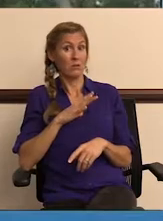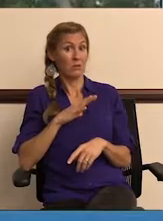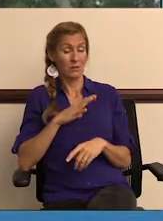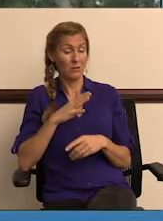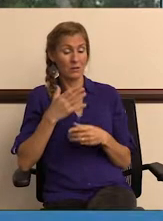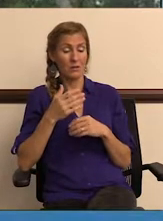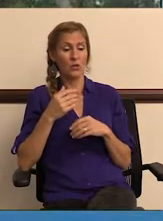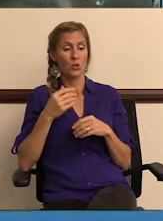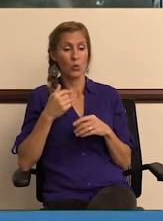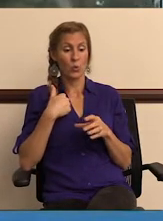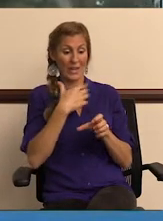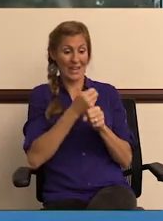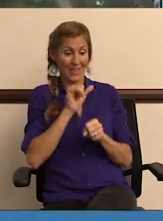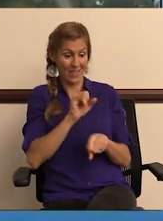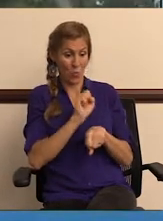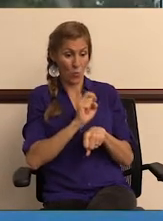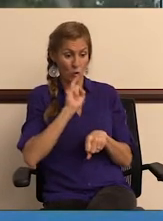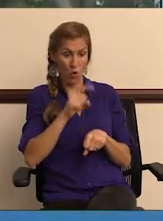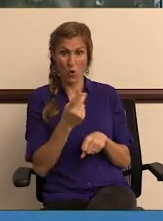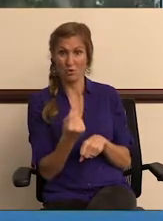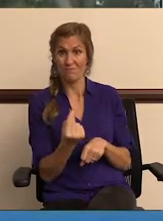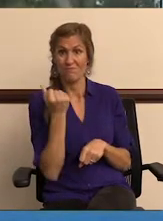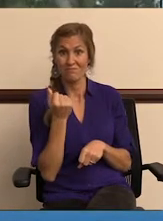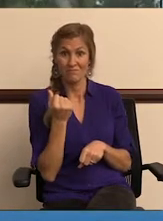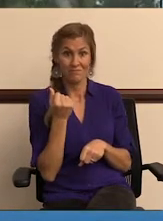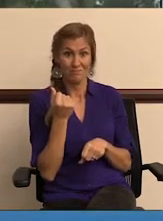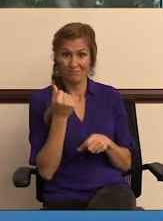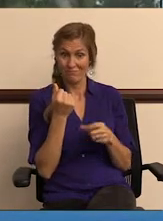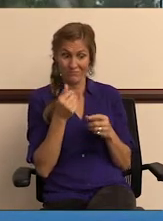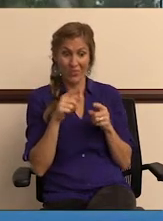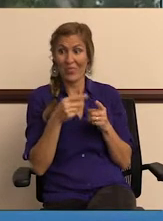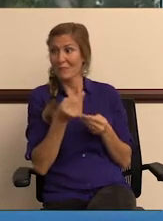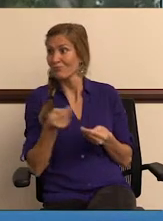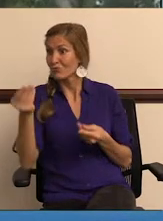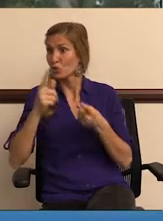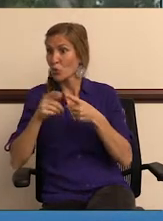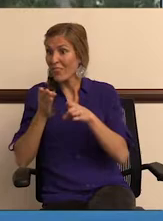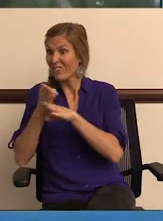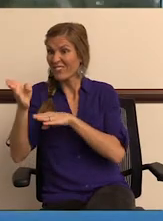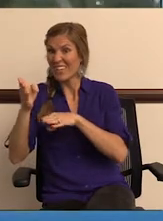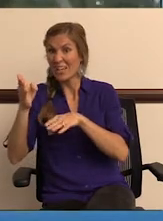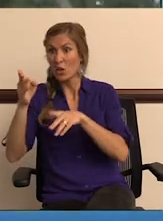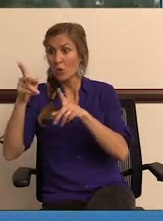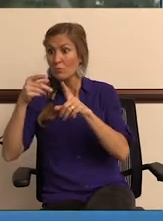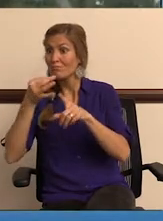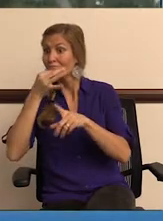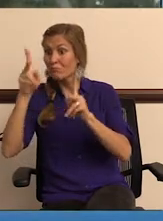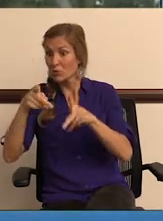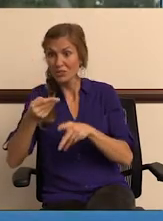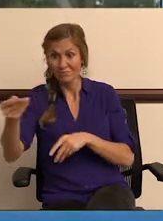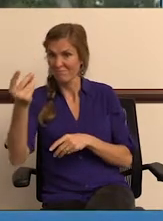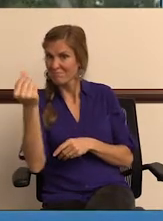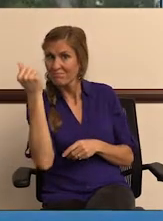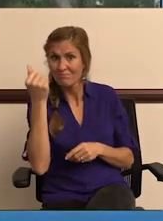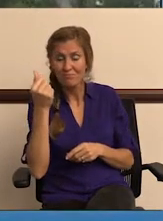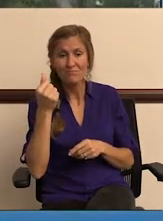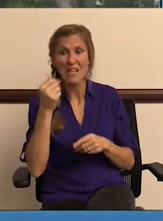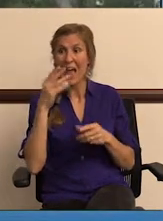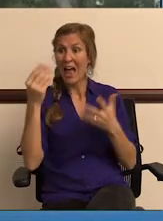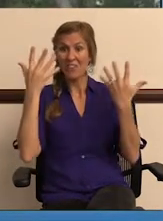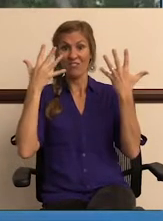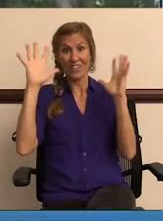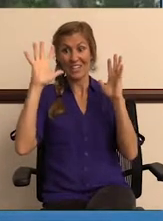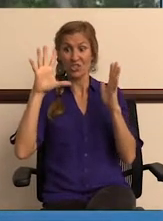standpoint, the exciting thing has been you get that work order in real time. It's distributed out to the field in real time. It's